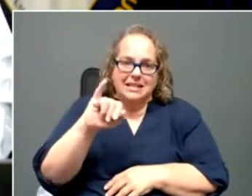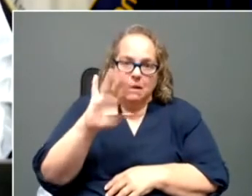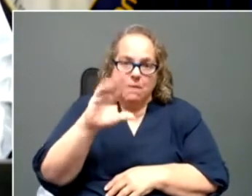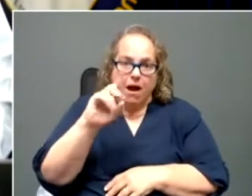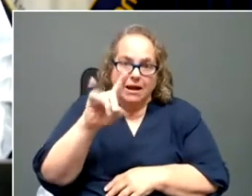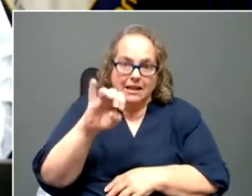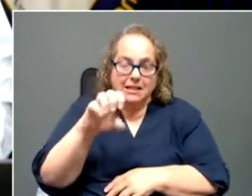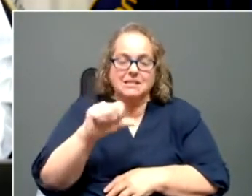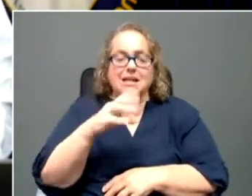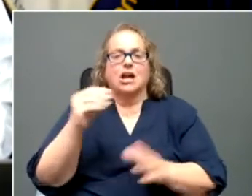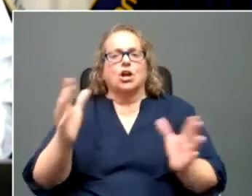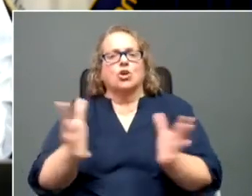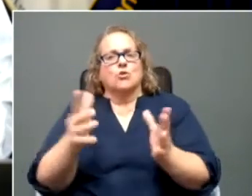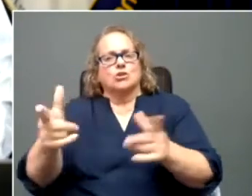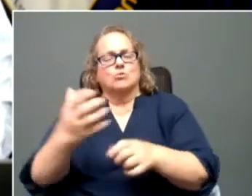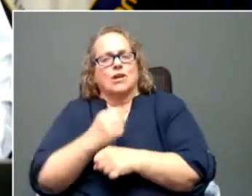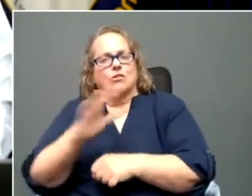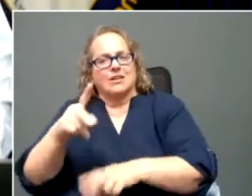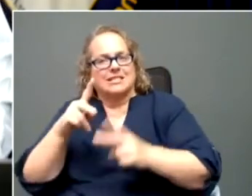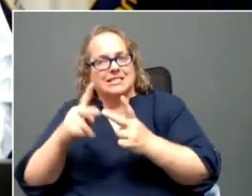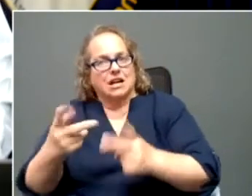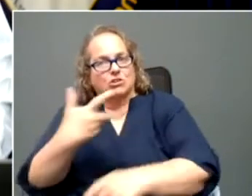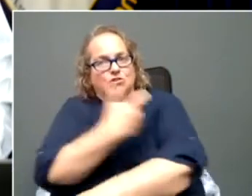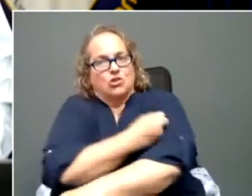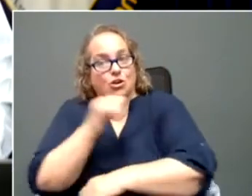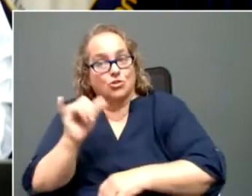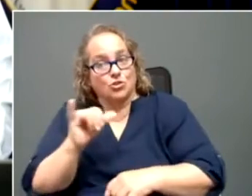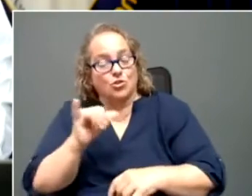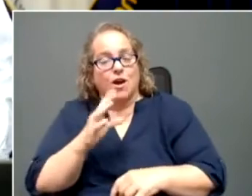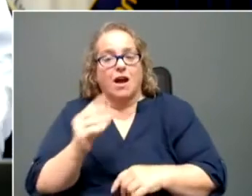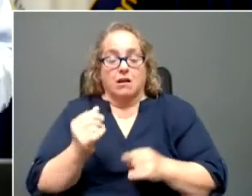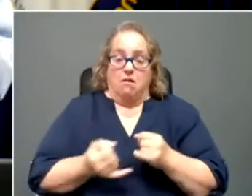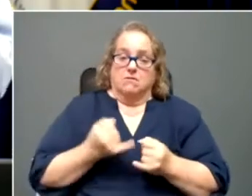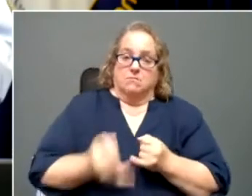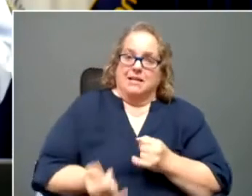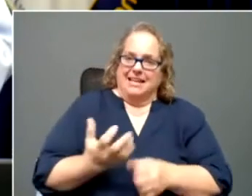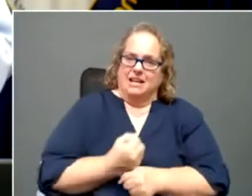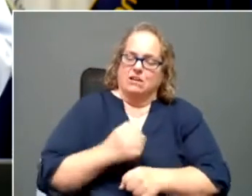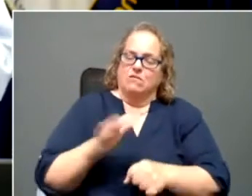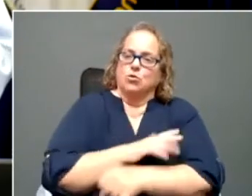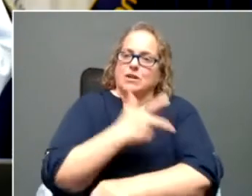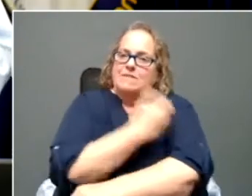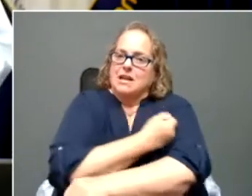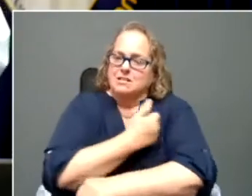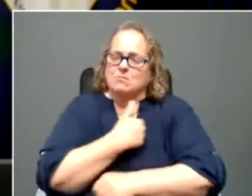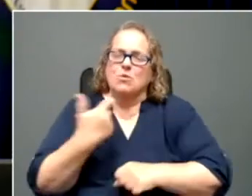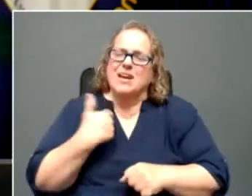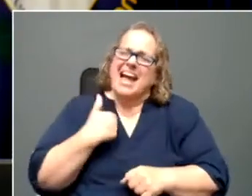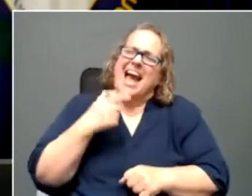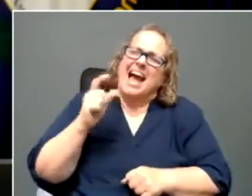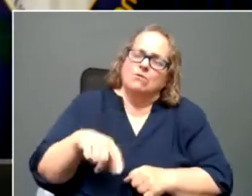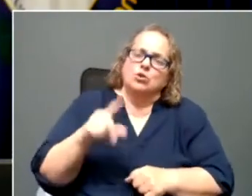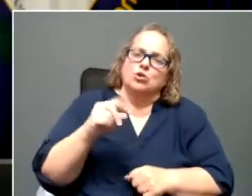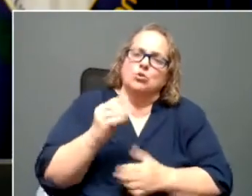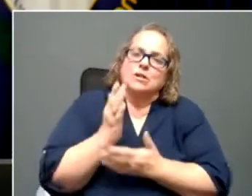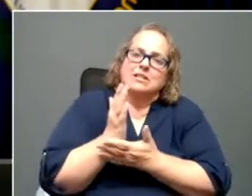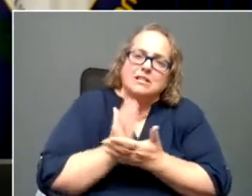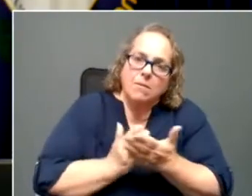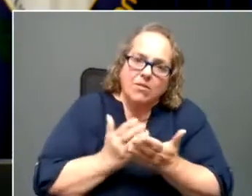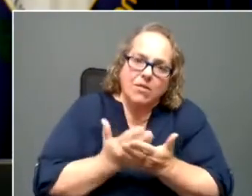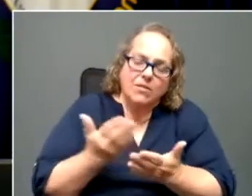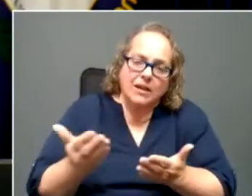them to get that second shot, too, and ultimately to get fully vaccinated. But we're gonna have to do some of these things where,